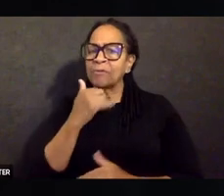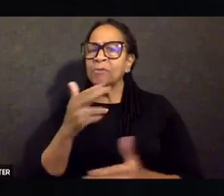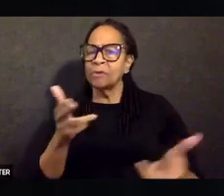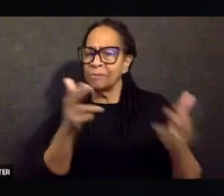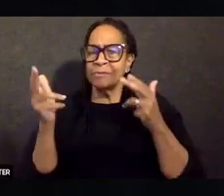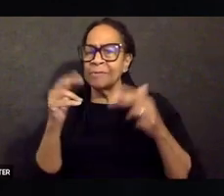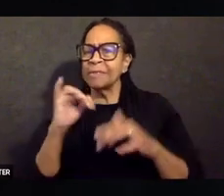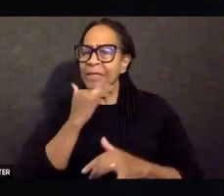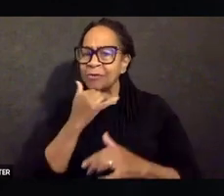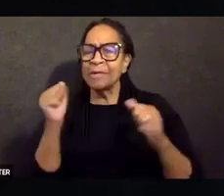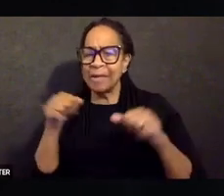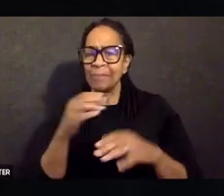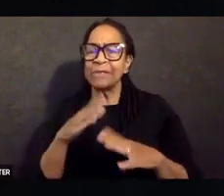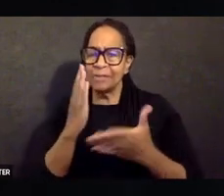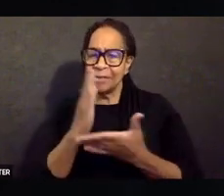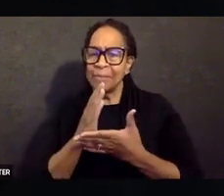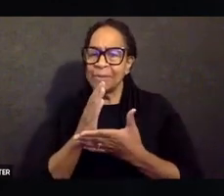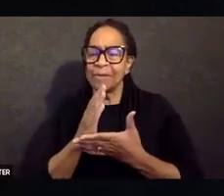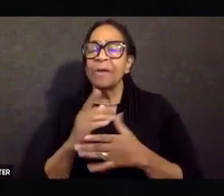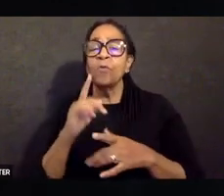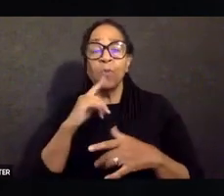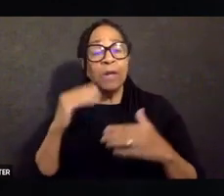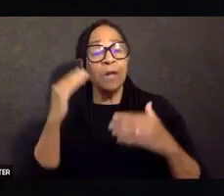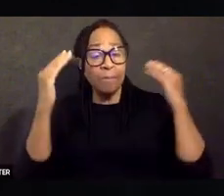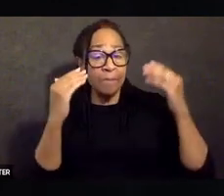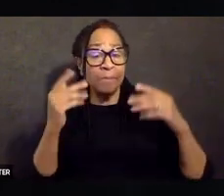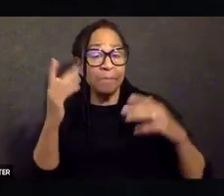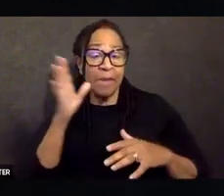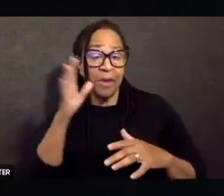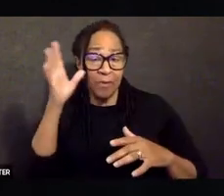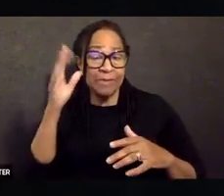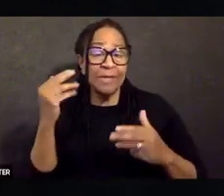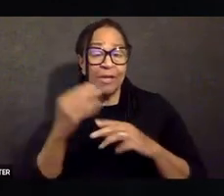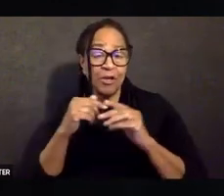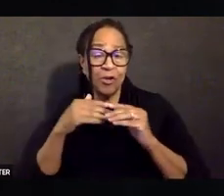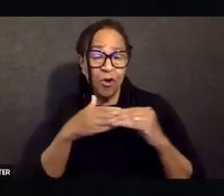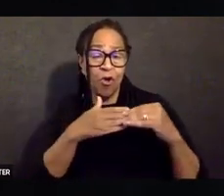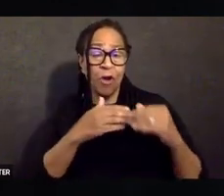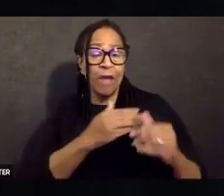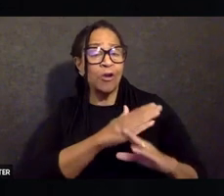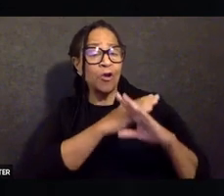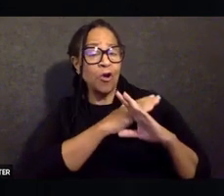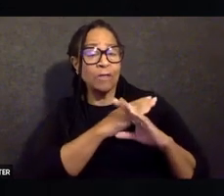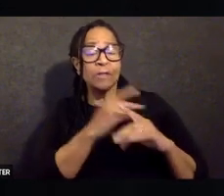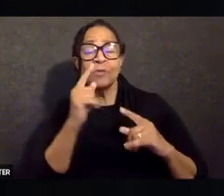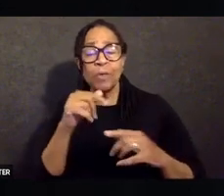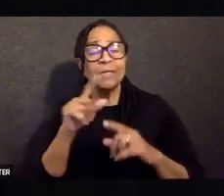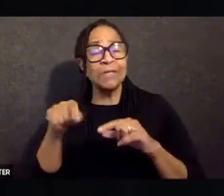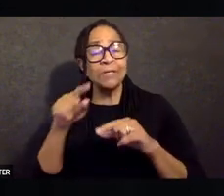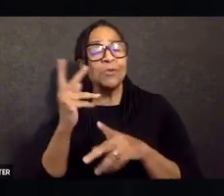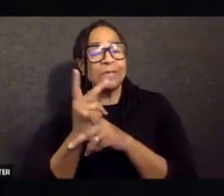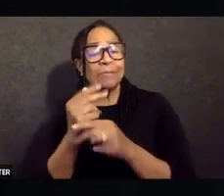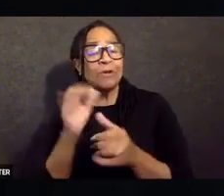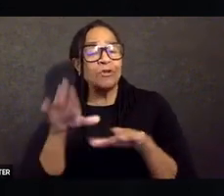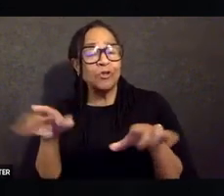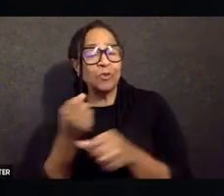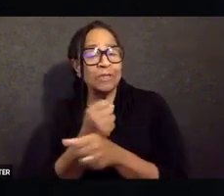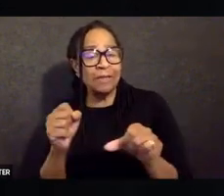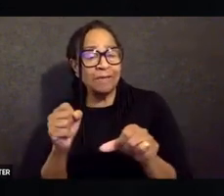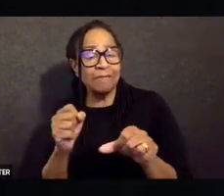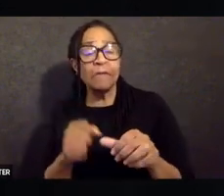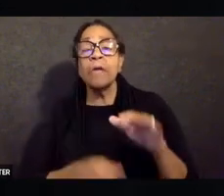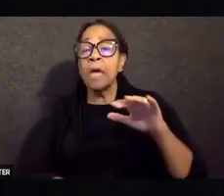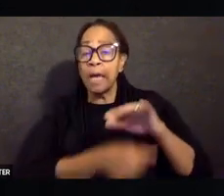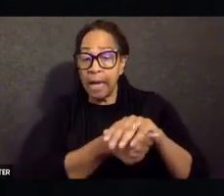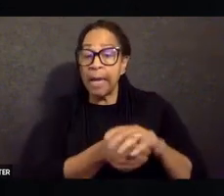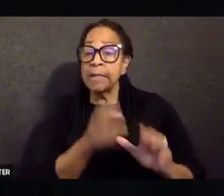Unintentional firearm injuries are preventable. As parents and guardians, we have the utmost responsibility to keep our children safe. Although hiding your